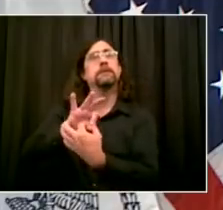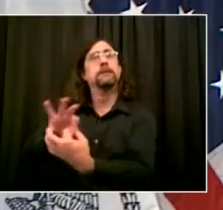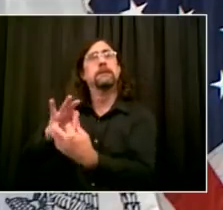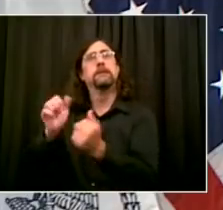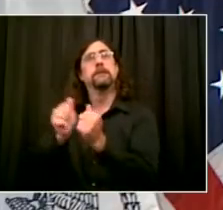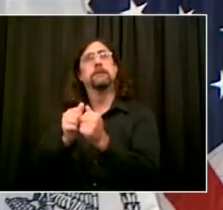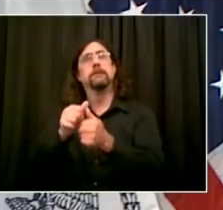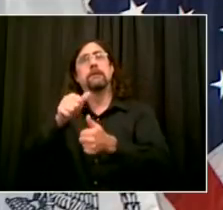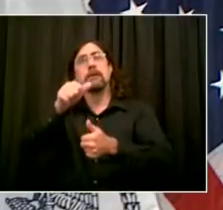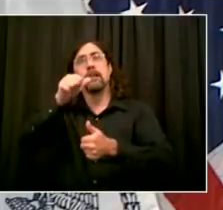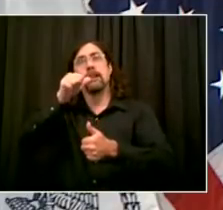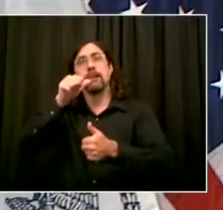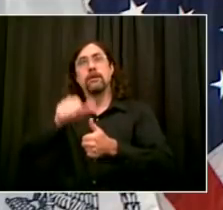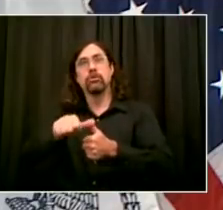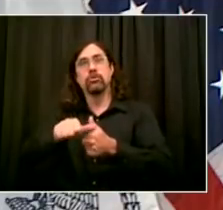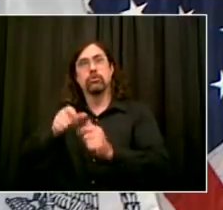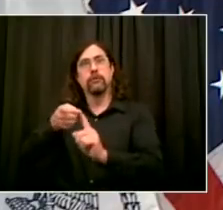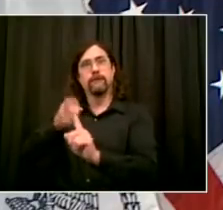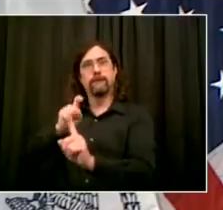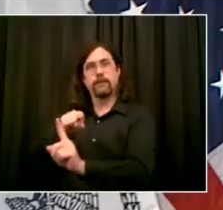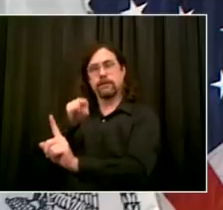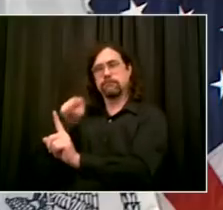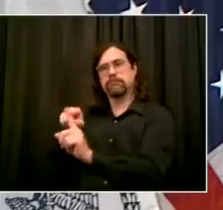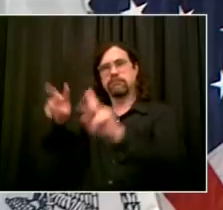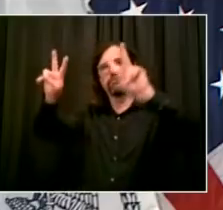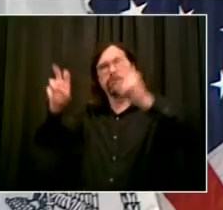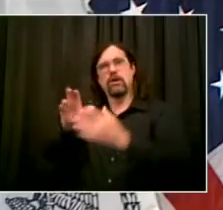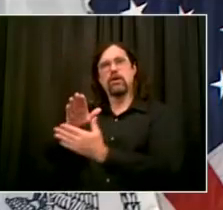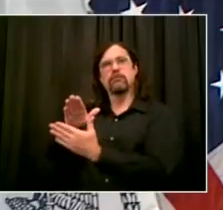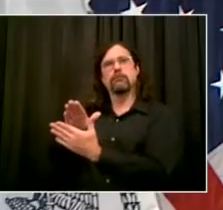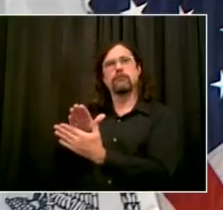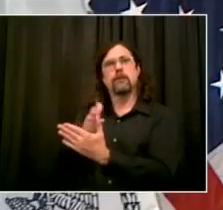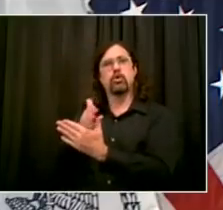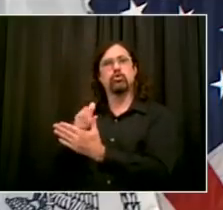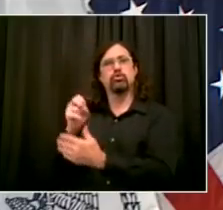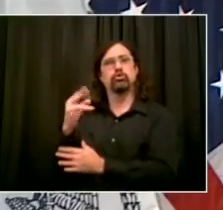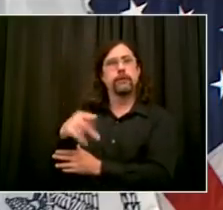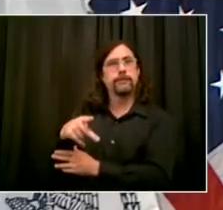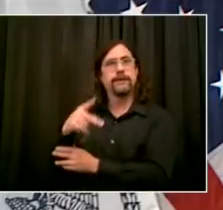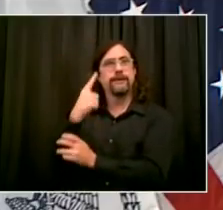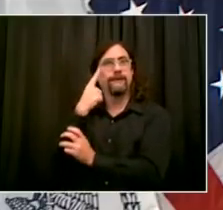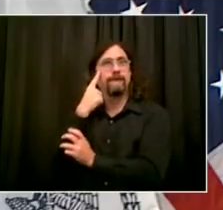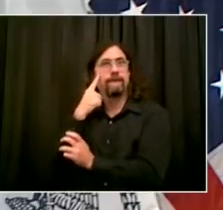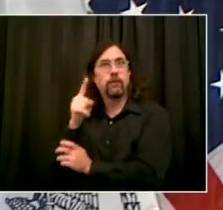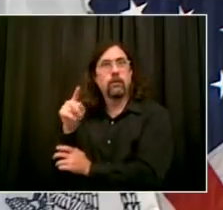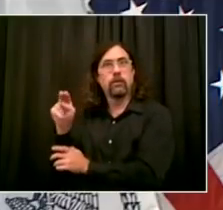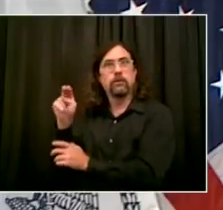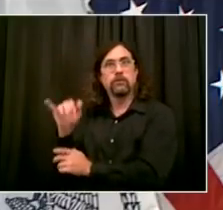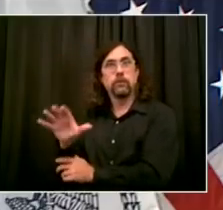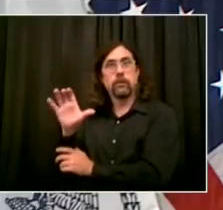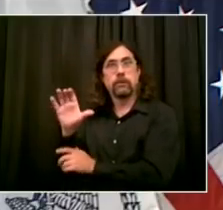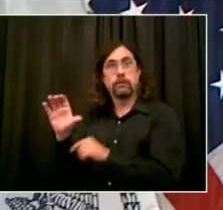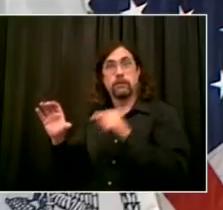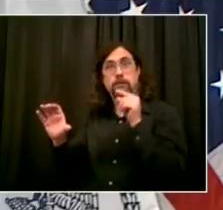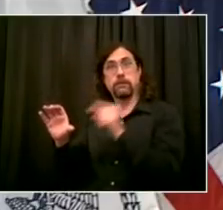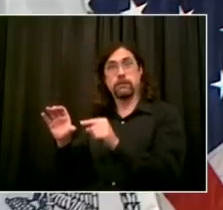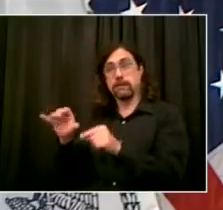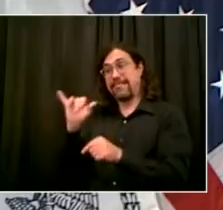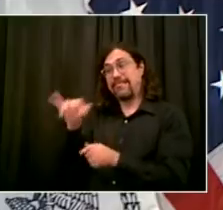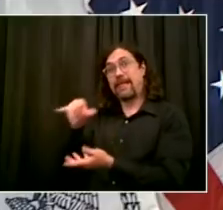sent to the Trump administration, or actually directly to the president, along with similar business